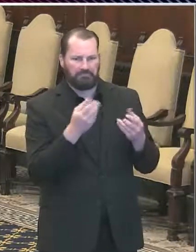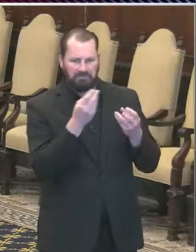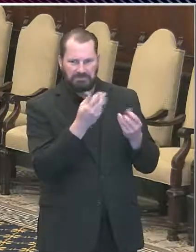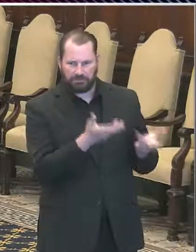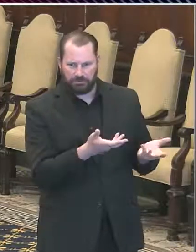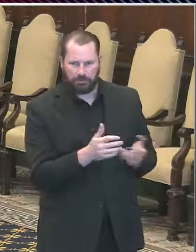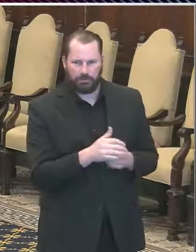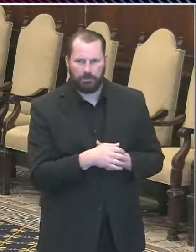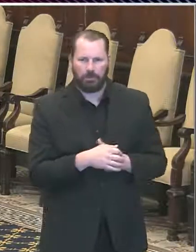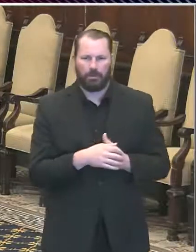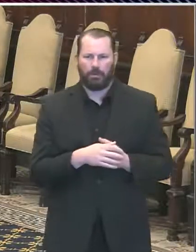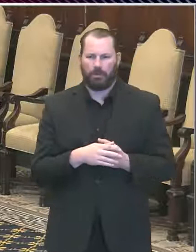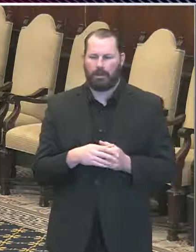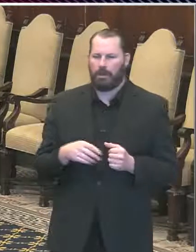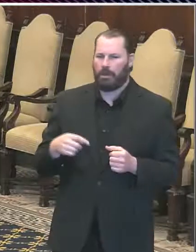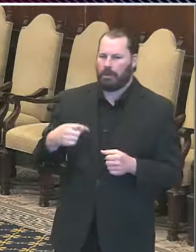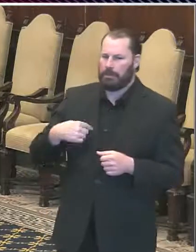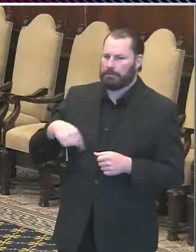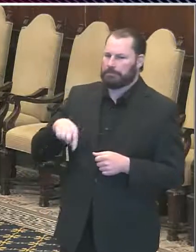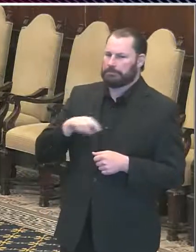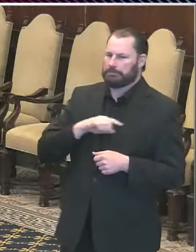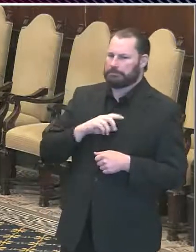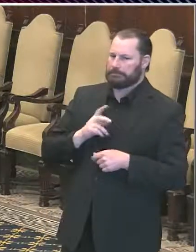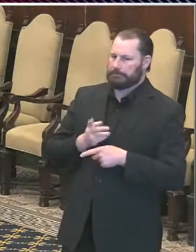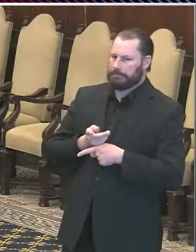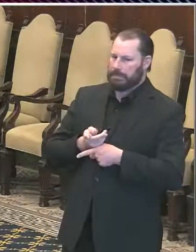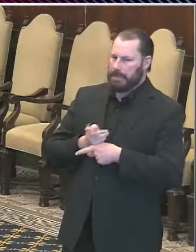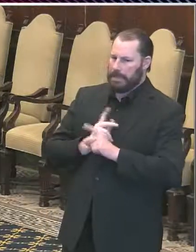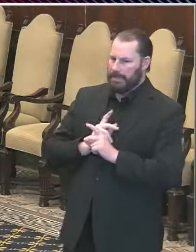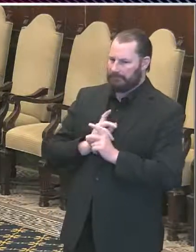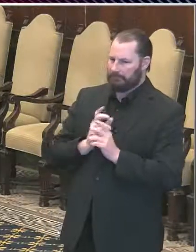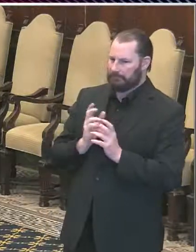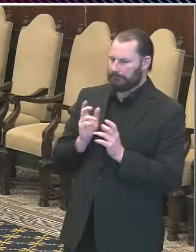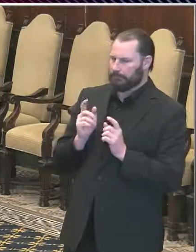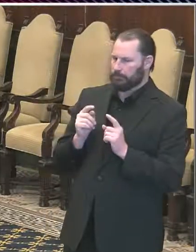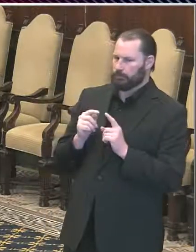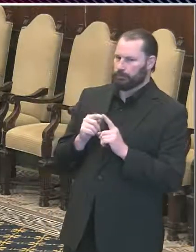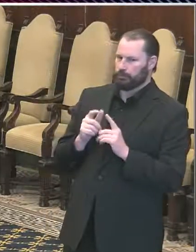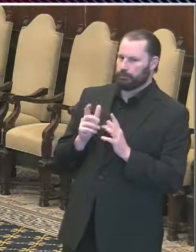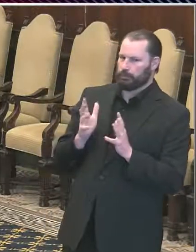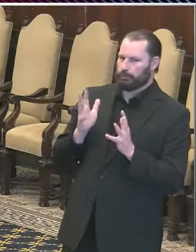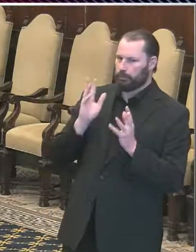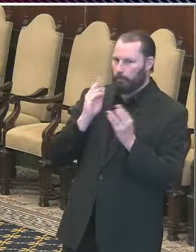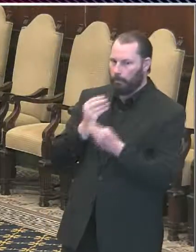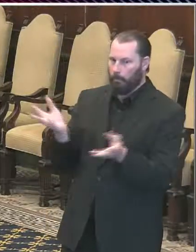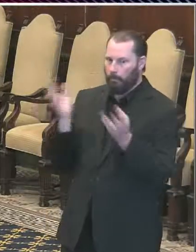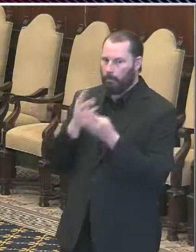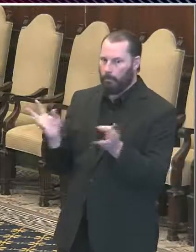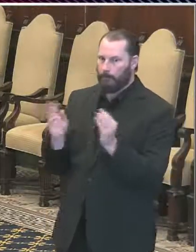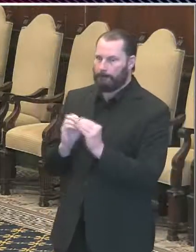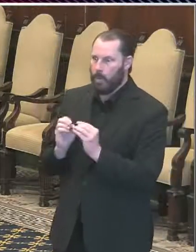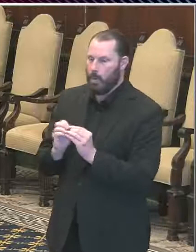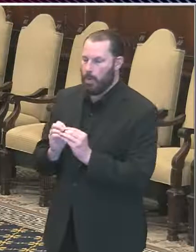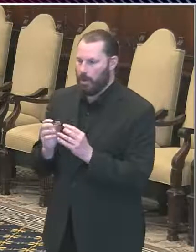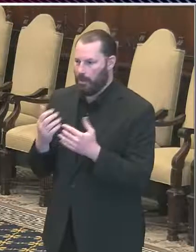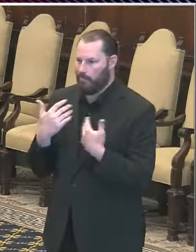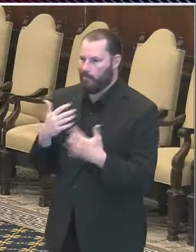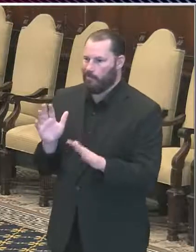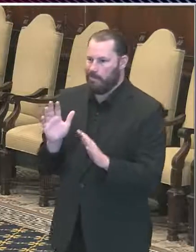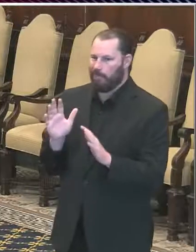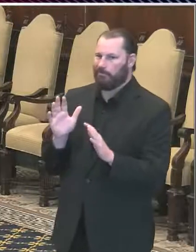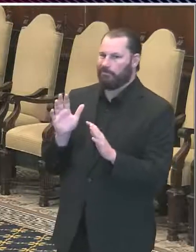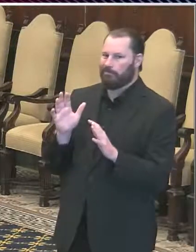any small data amounts that could somehow potentially identify a person and so in the past